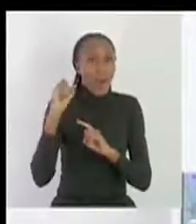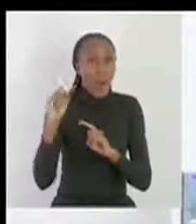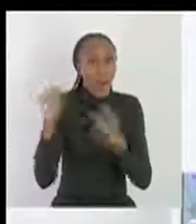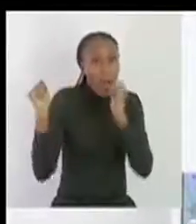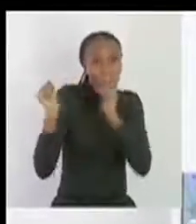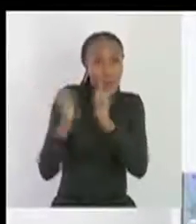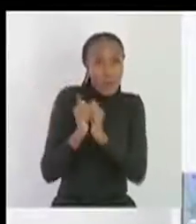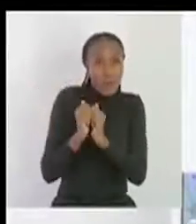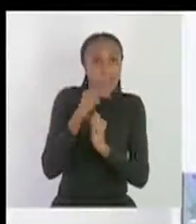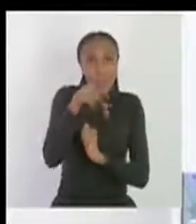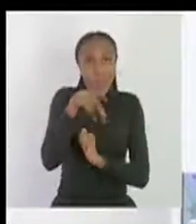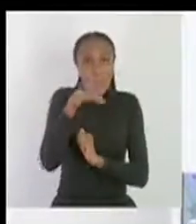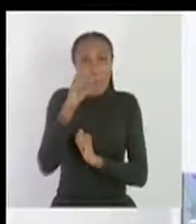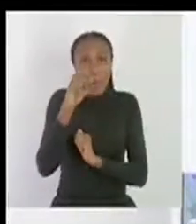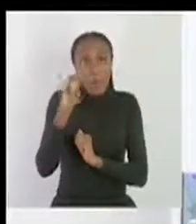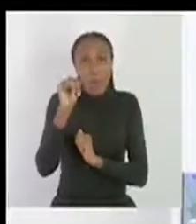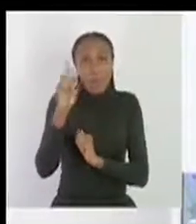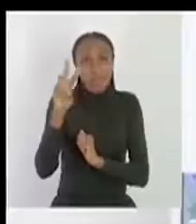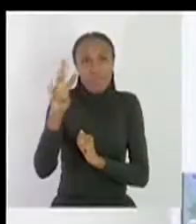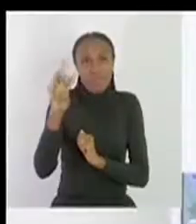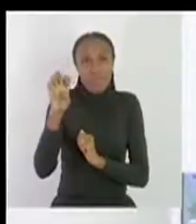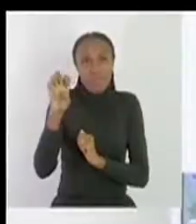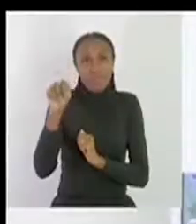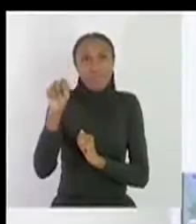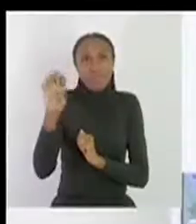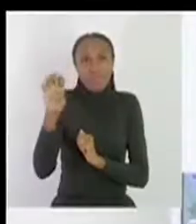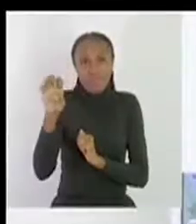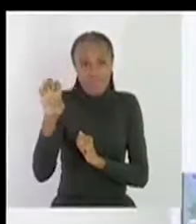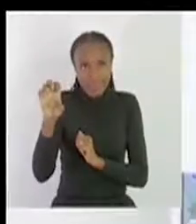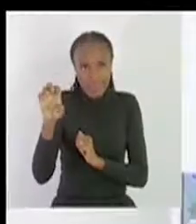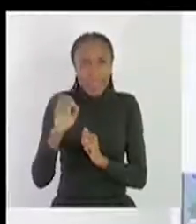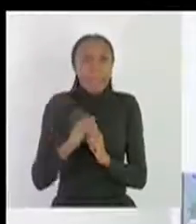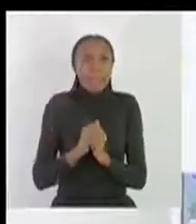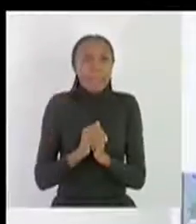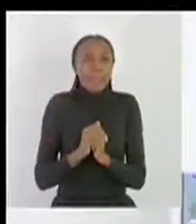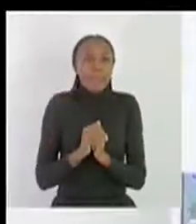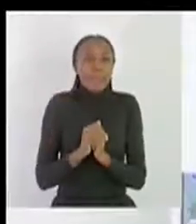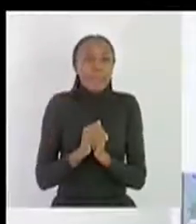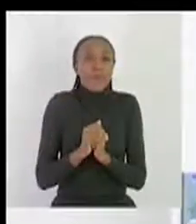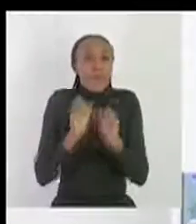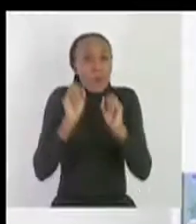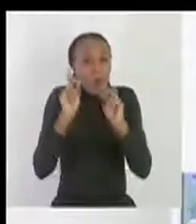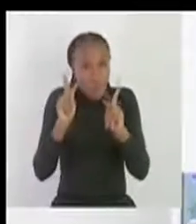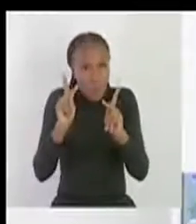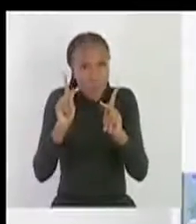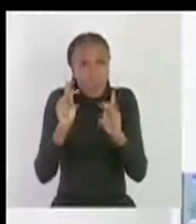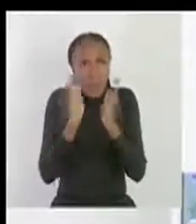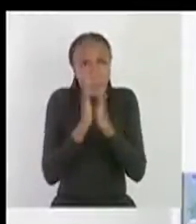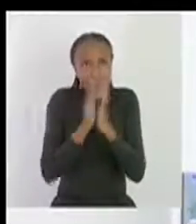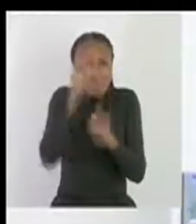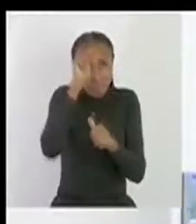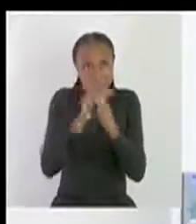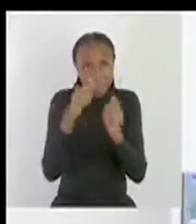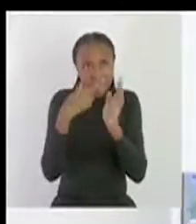Pumwena let's welcome Pumwena okay first of all let's untie our hands